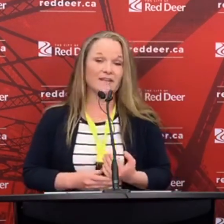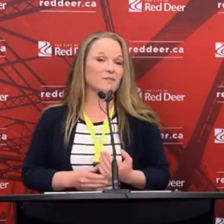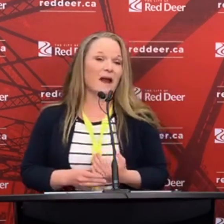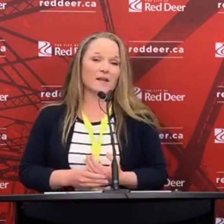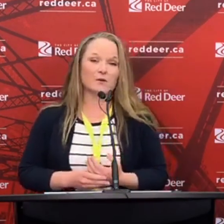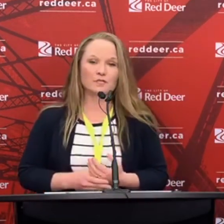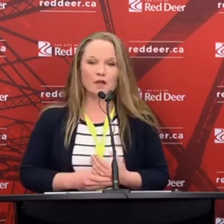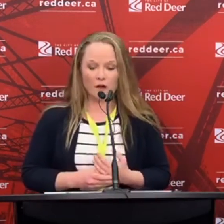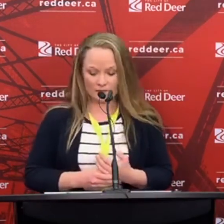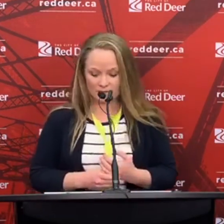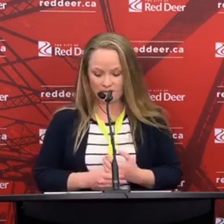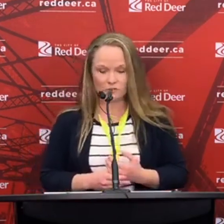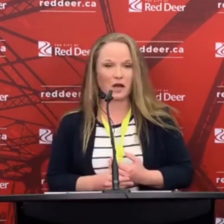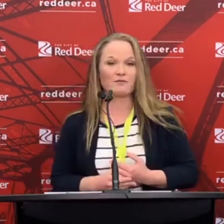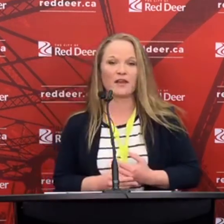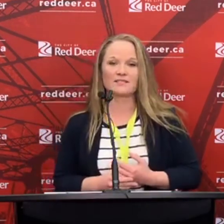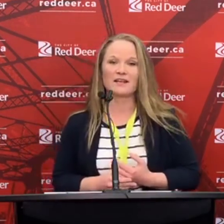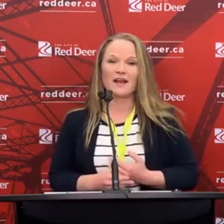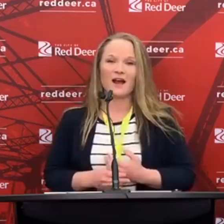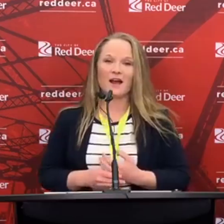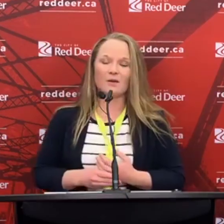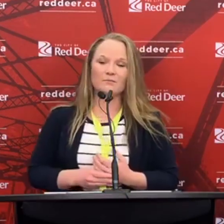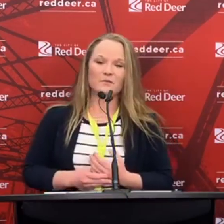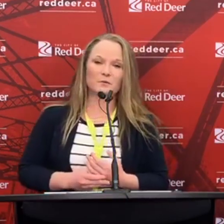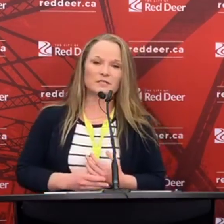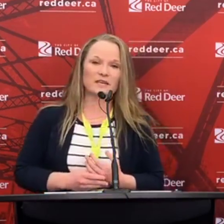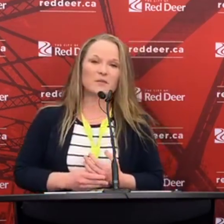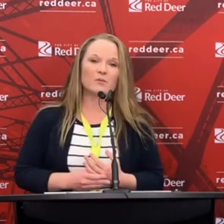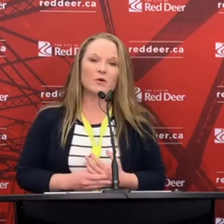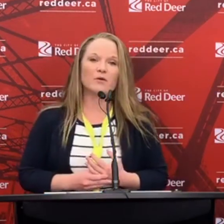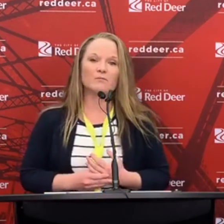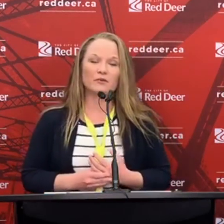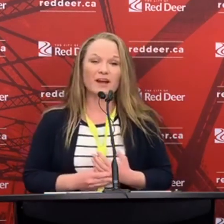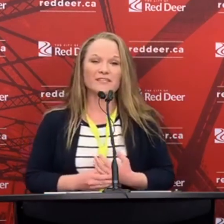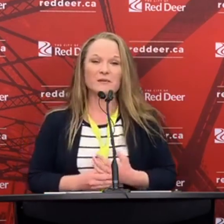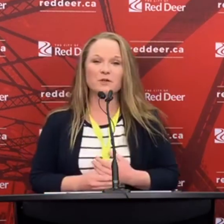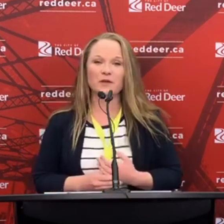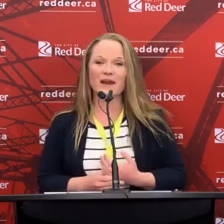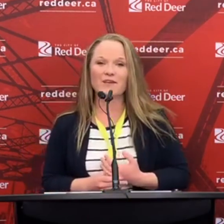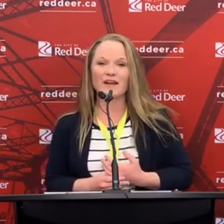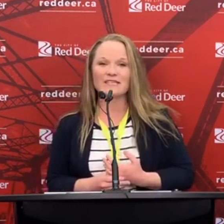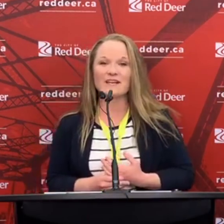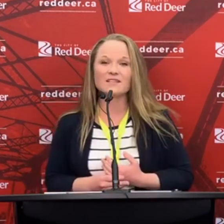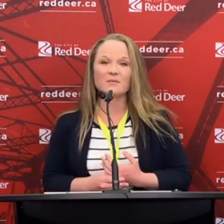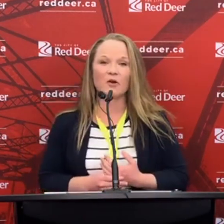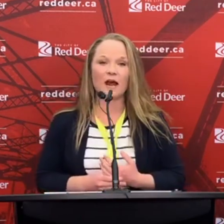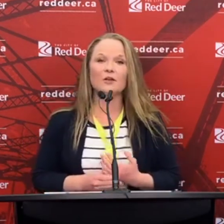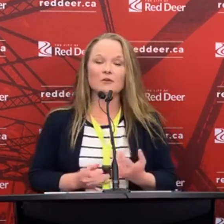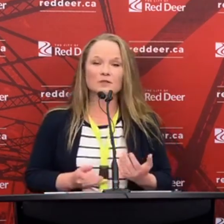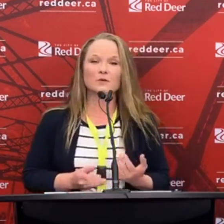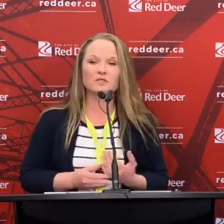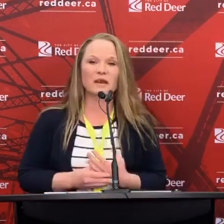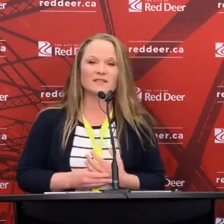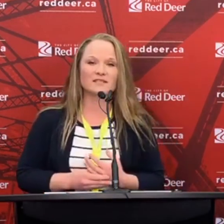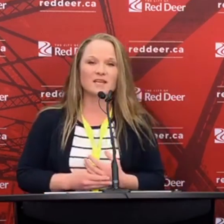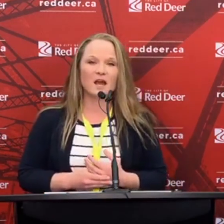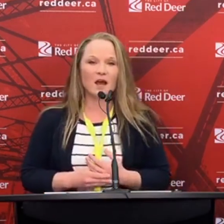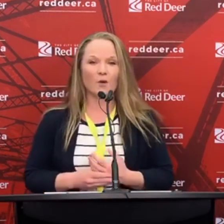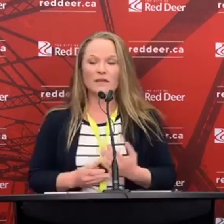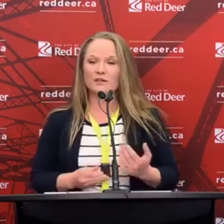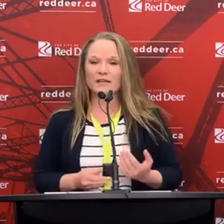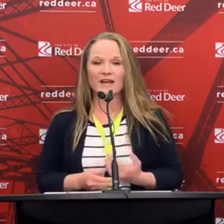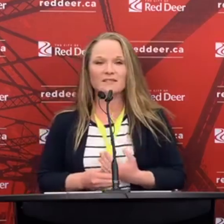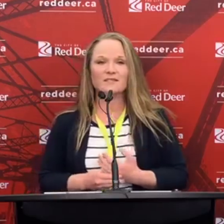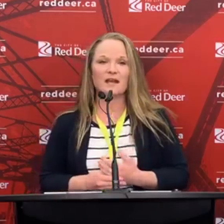decks, patios, yards, driveways, we're seeing people provide some creative ideas about how to use those spaces